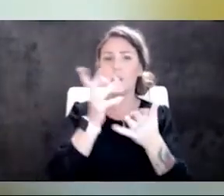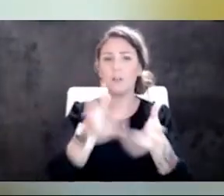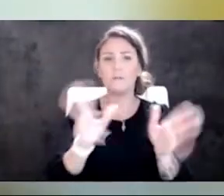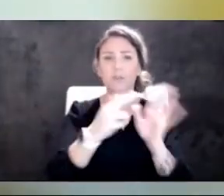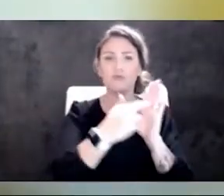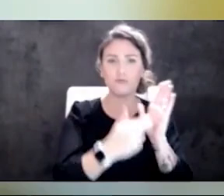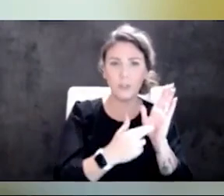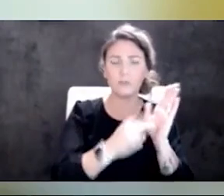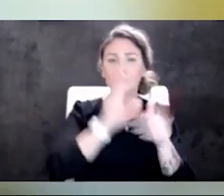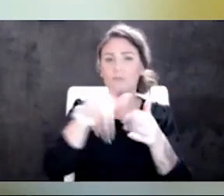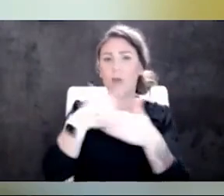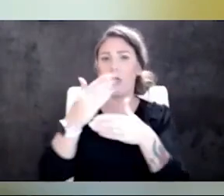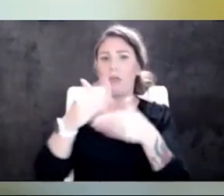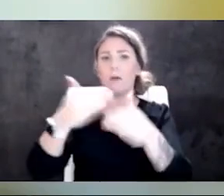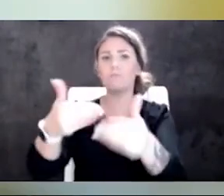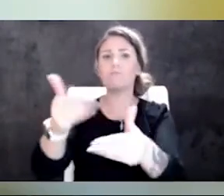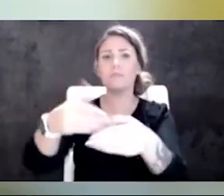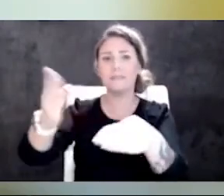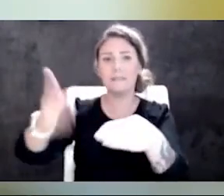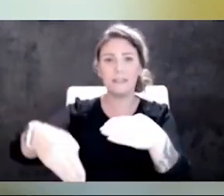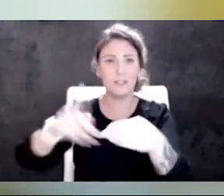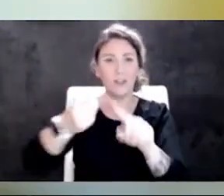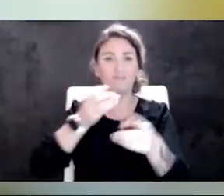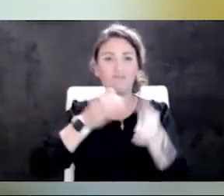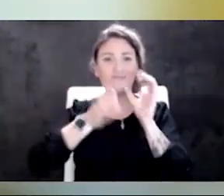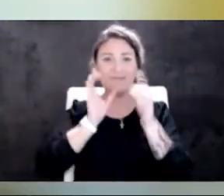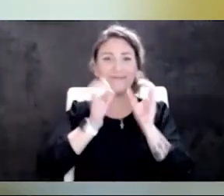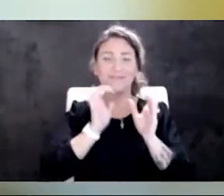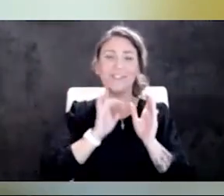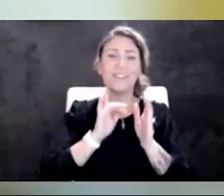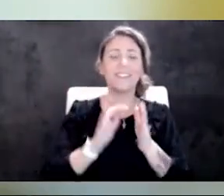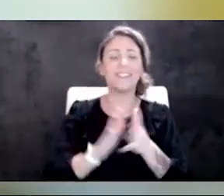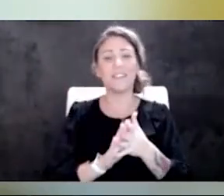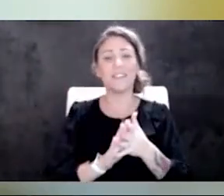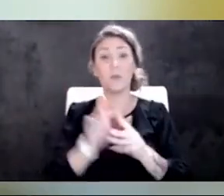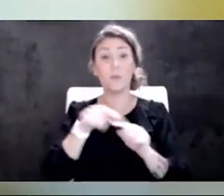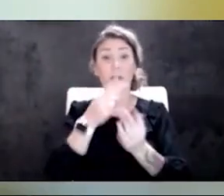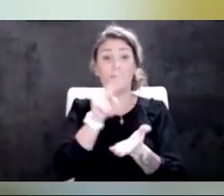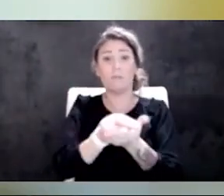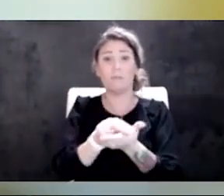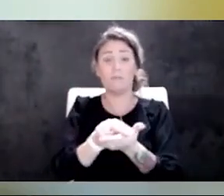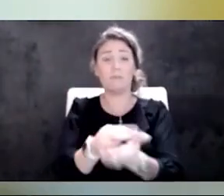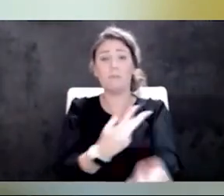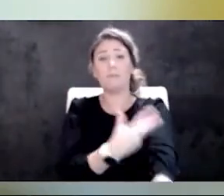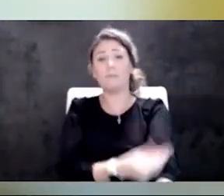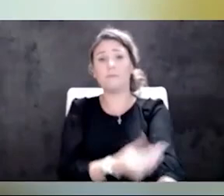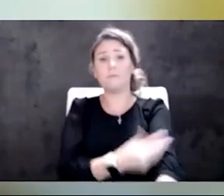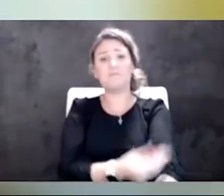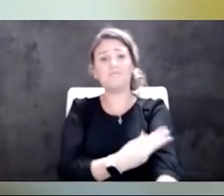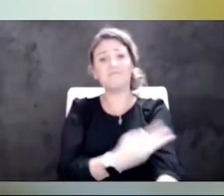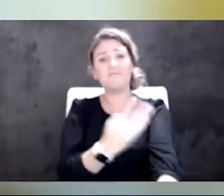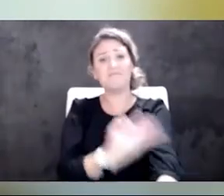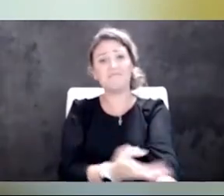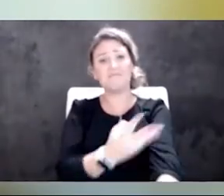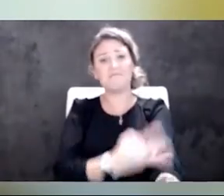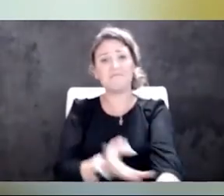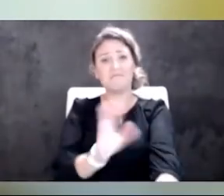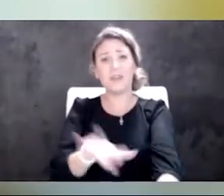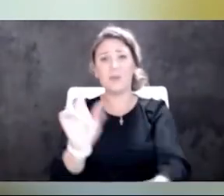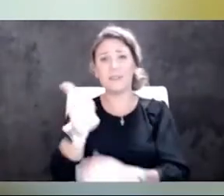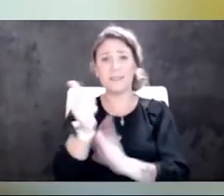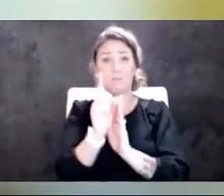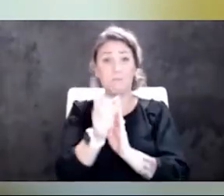all the way to the end when you're having refreshments. When you are actually on the bed donating blood, that process only takes about 10 minutes.